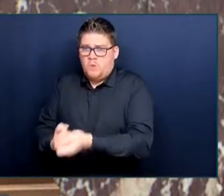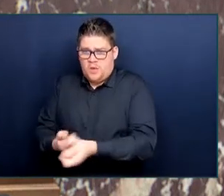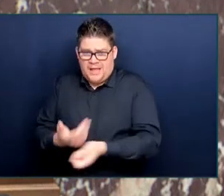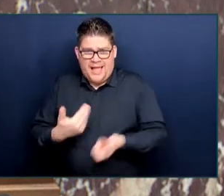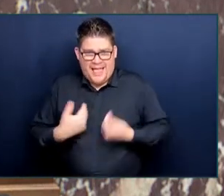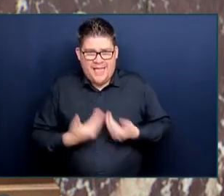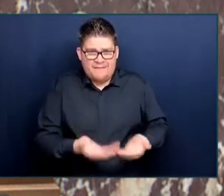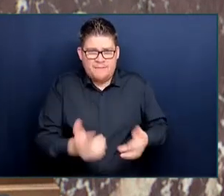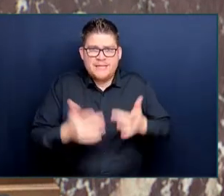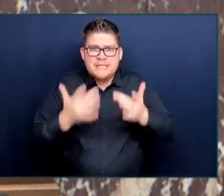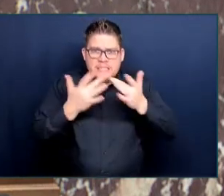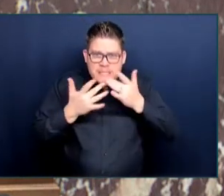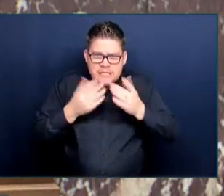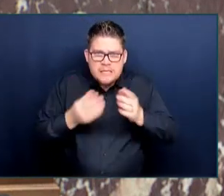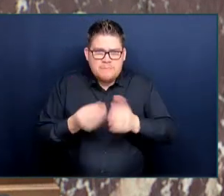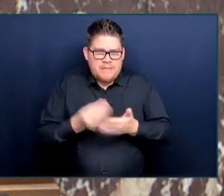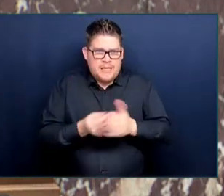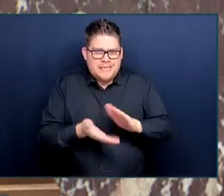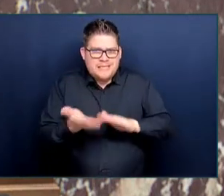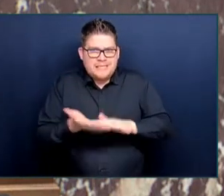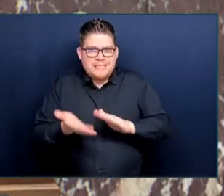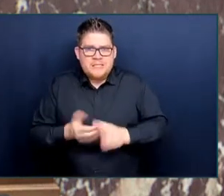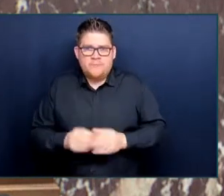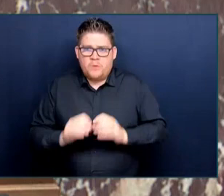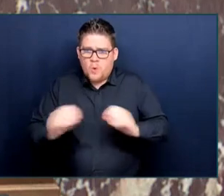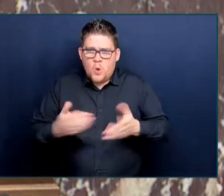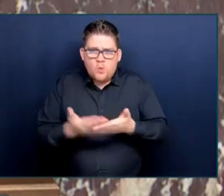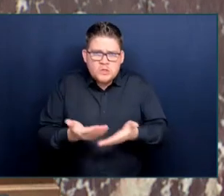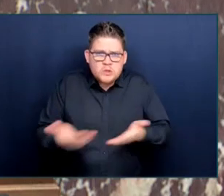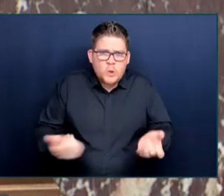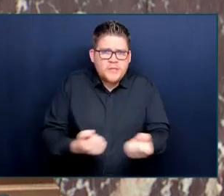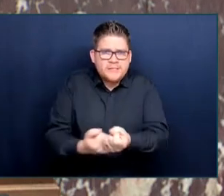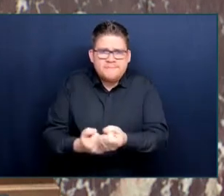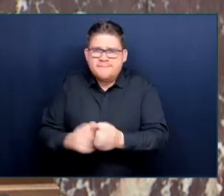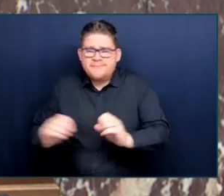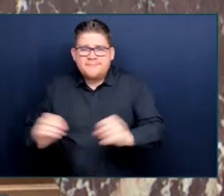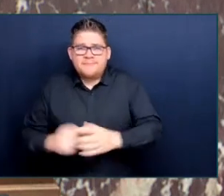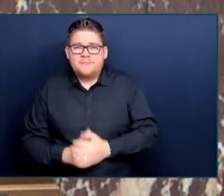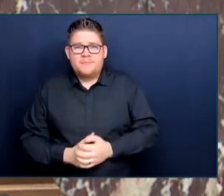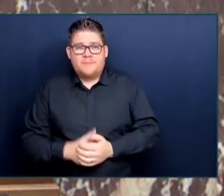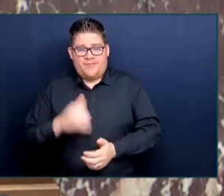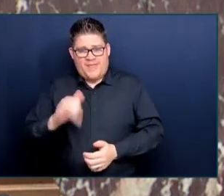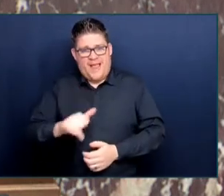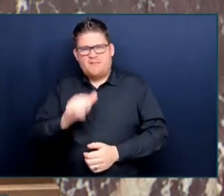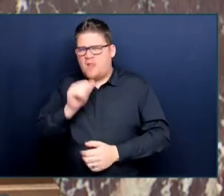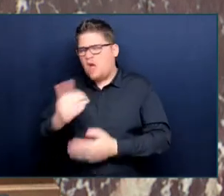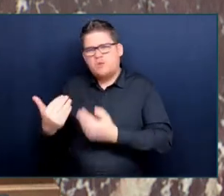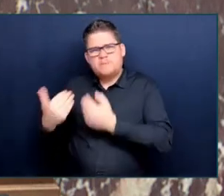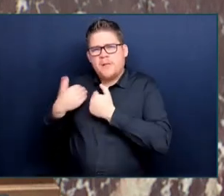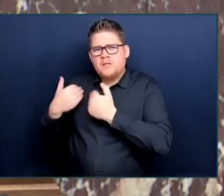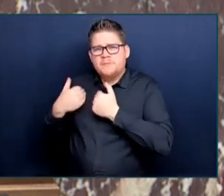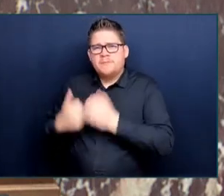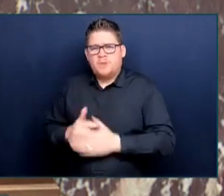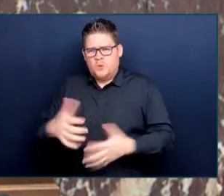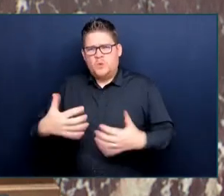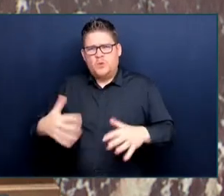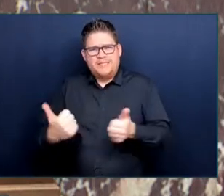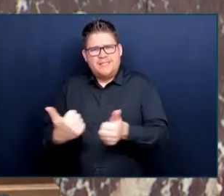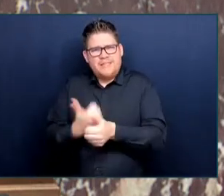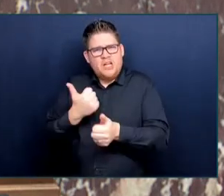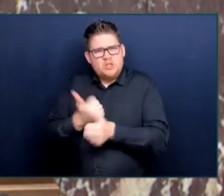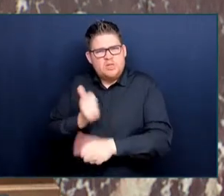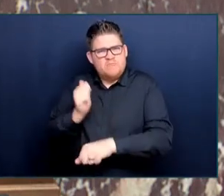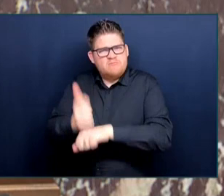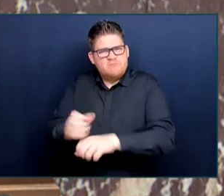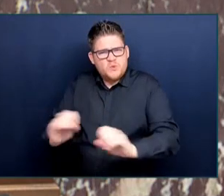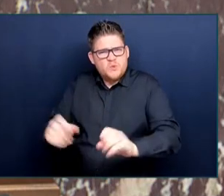underfunded is both irresponsible and dangerous. End quote. Why has the Premier